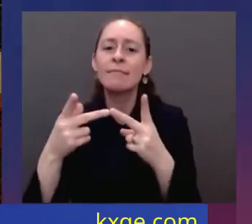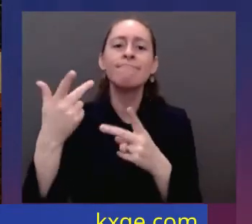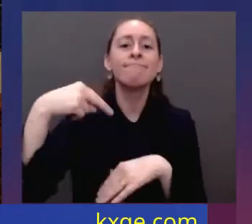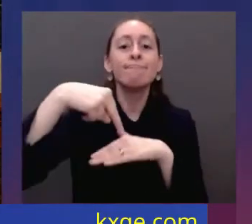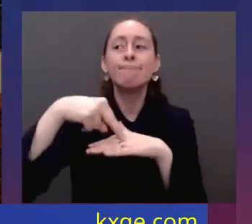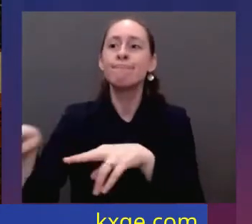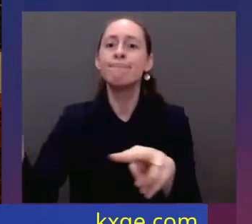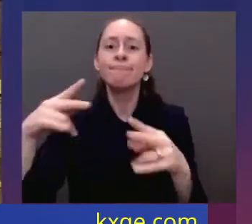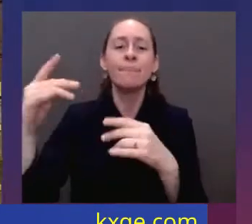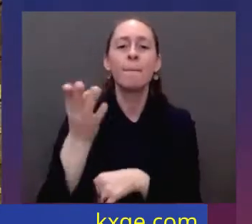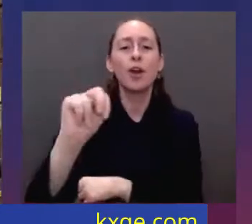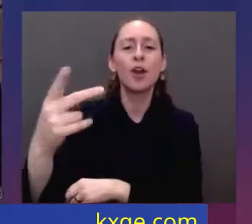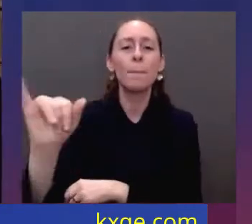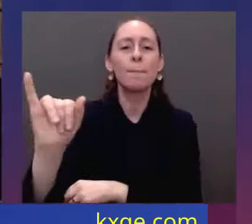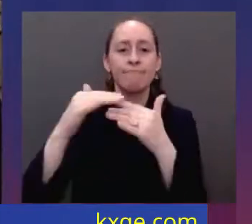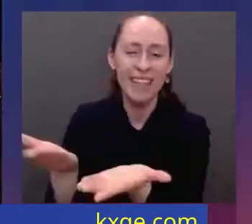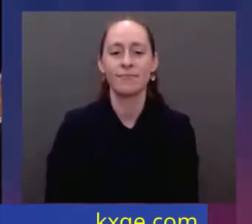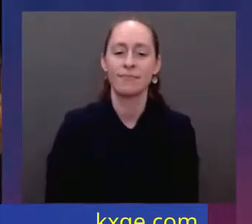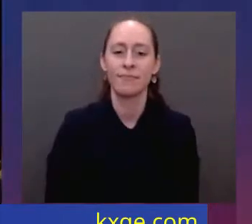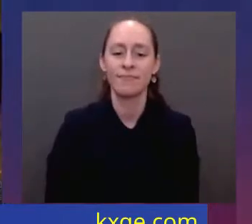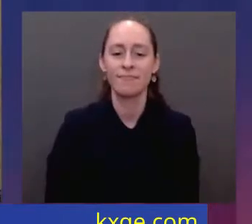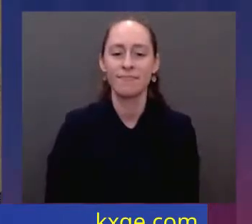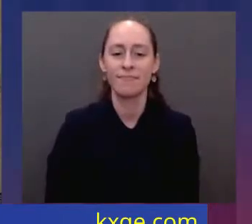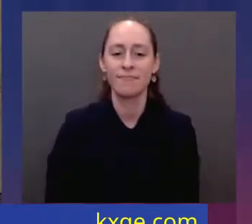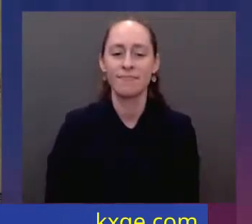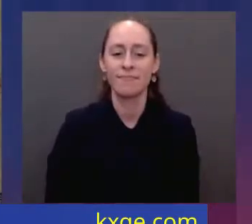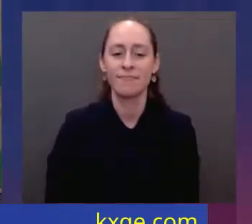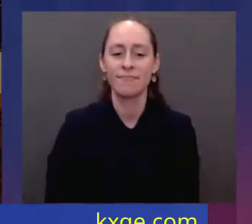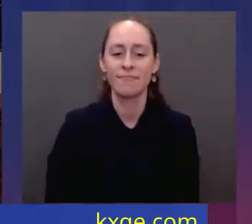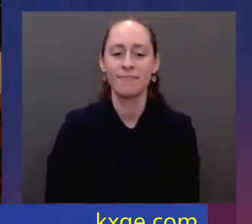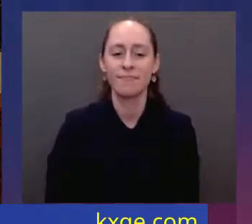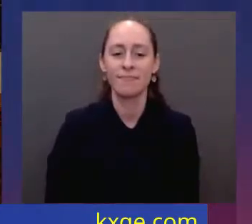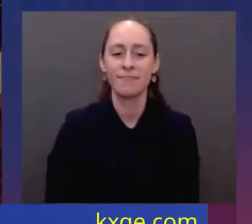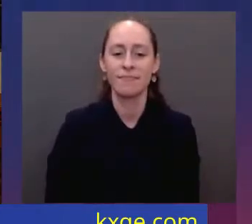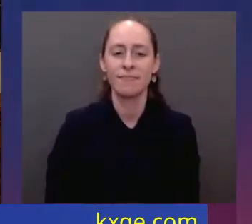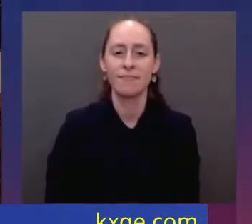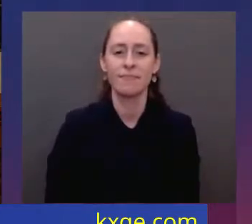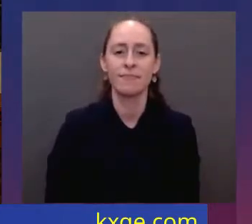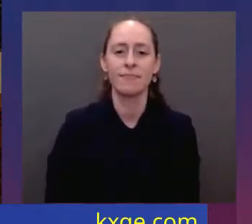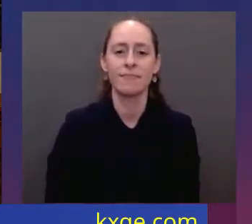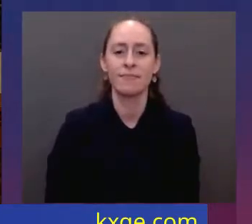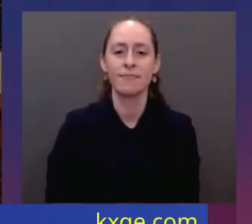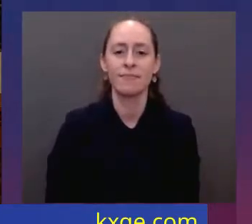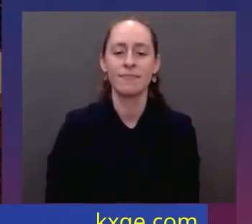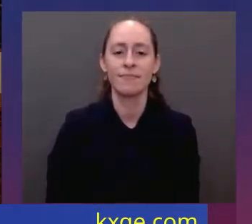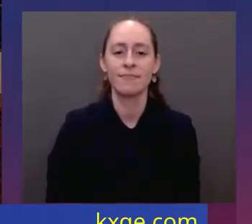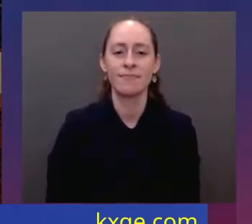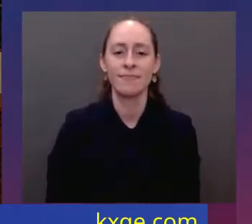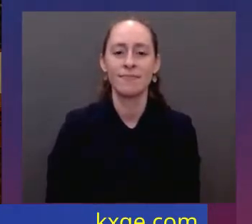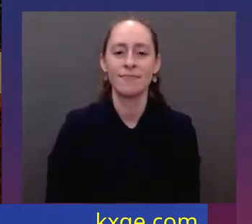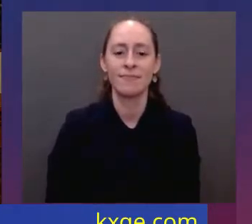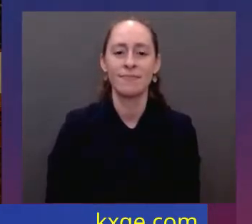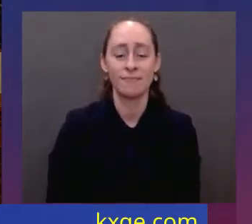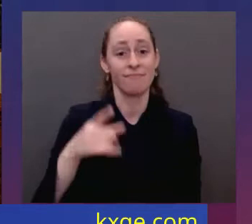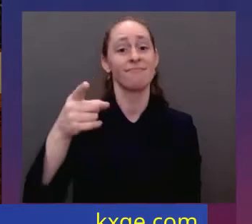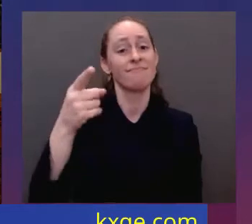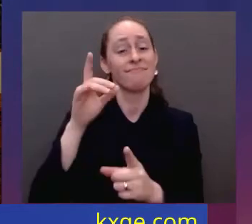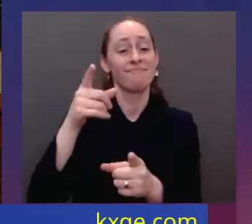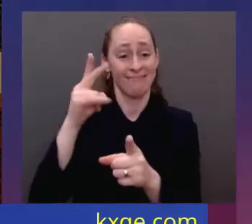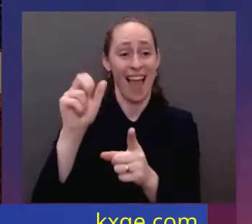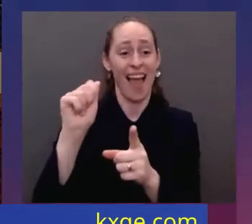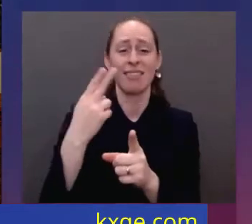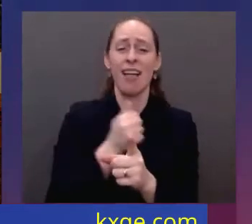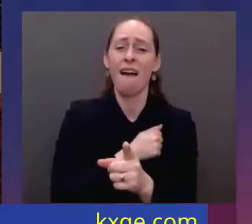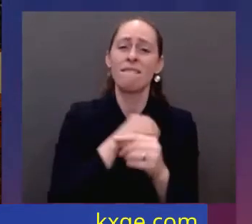They love going to Ohio State football games. And they love building Legos with their daughter. But cancer from prolonged exposure to burn pits